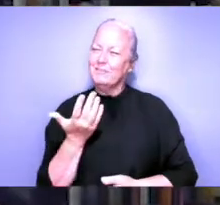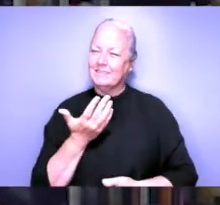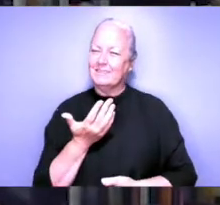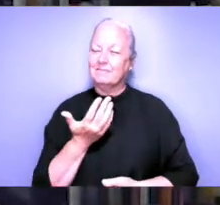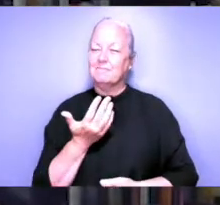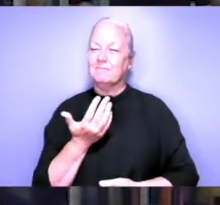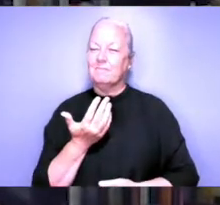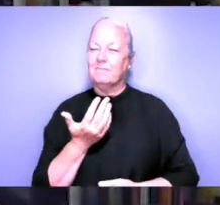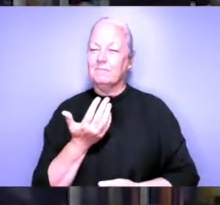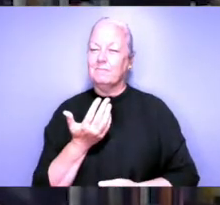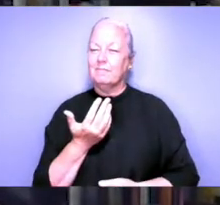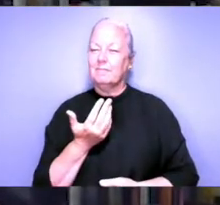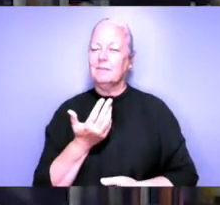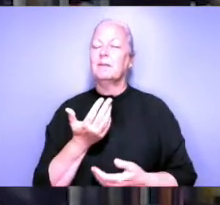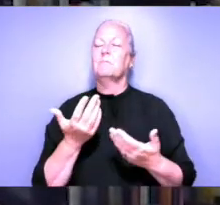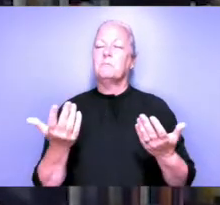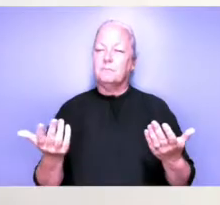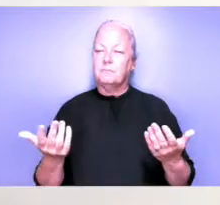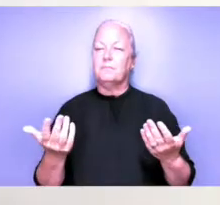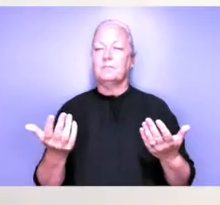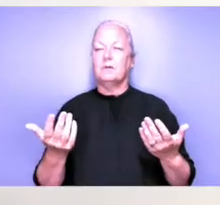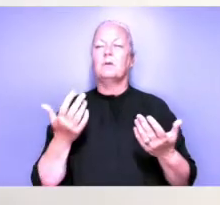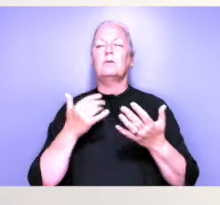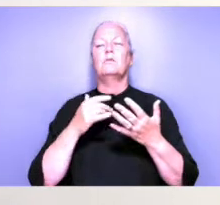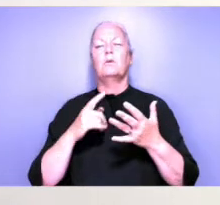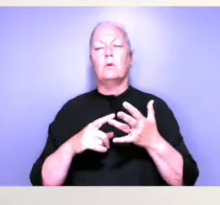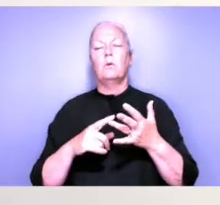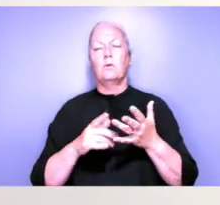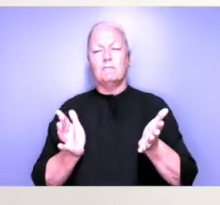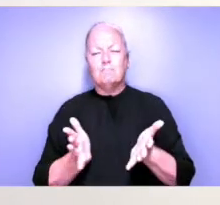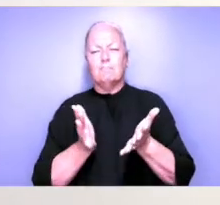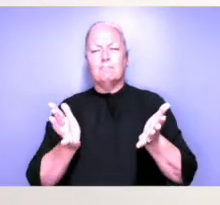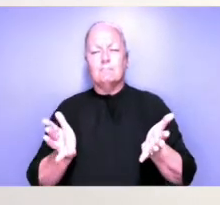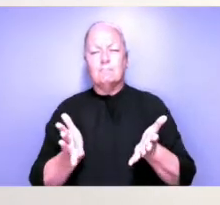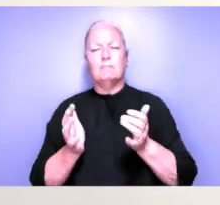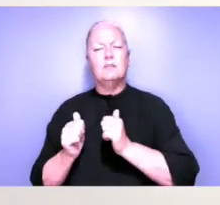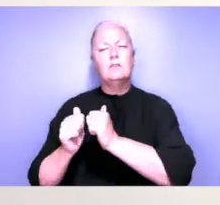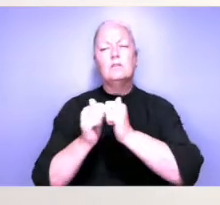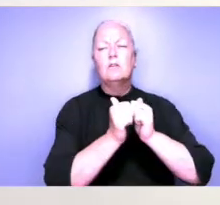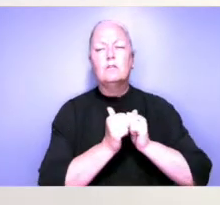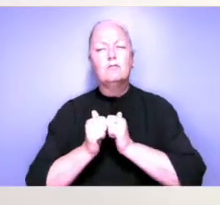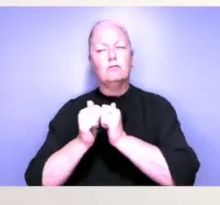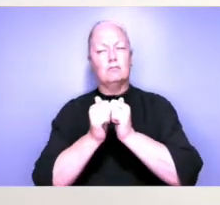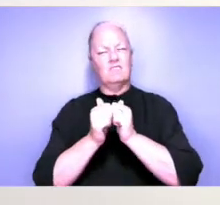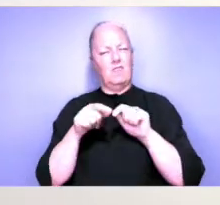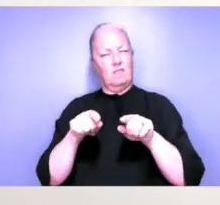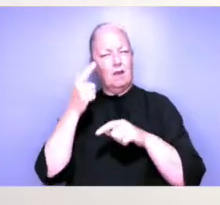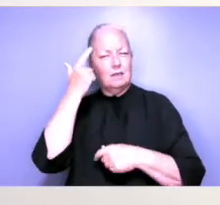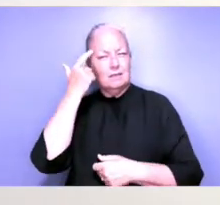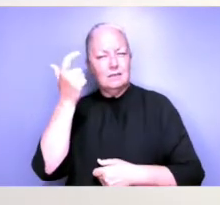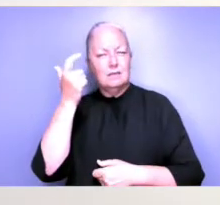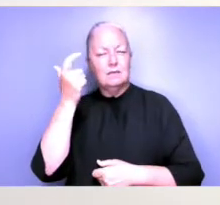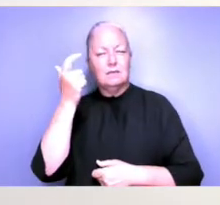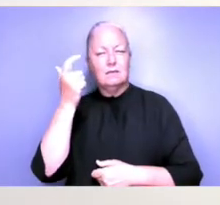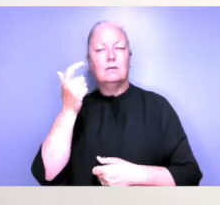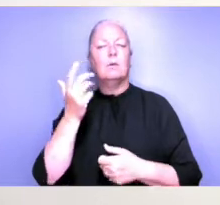And, and so I think that building that sense of solidarity is, is